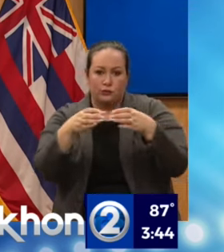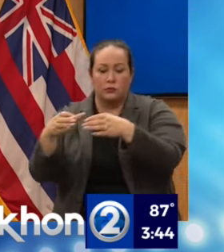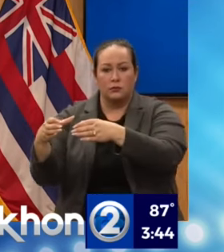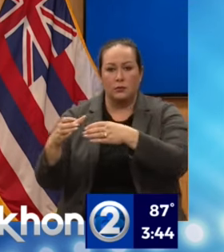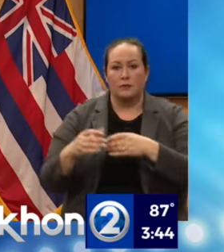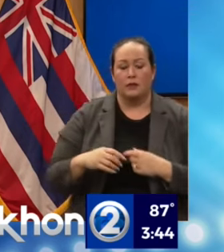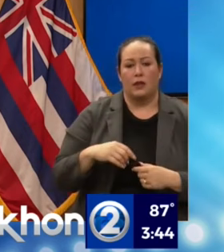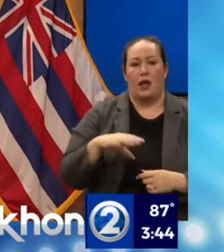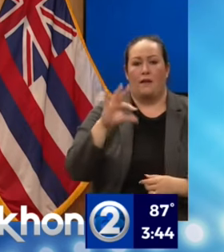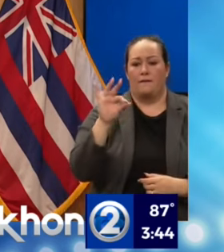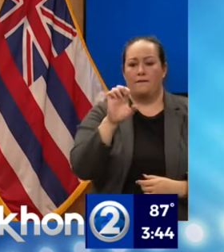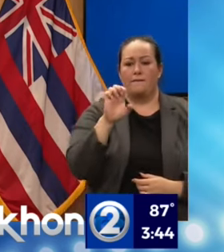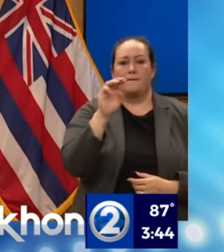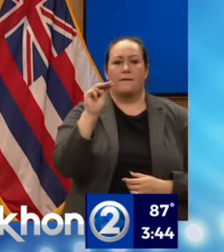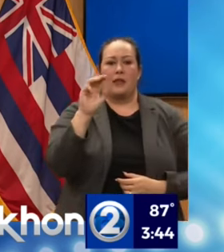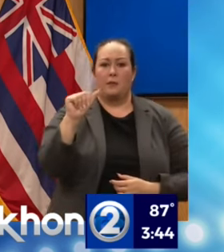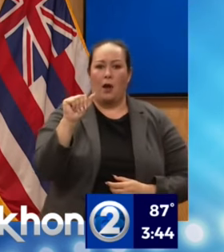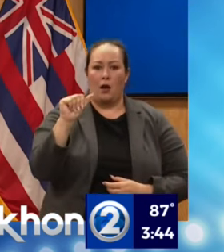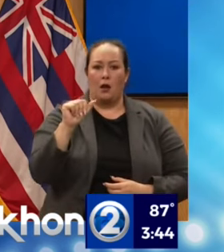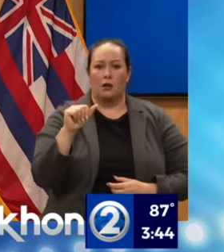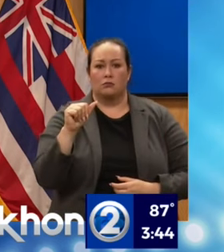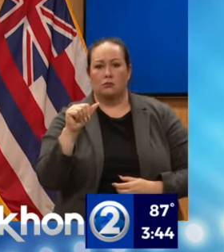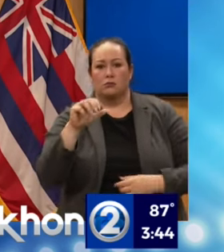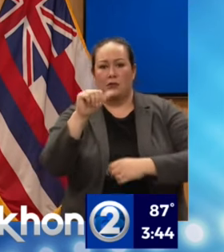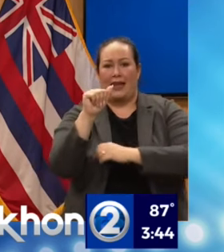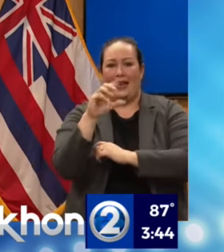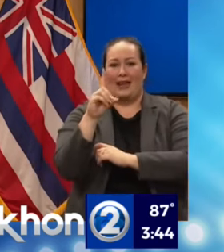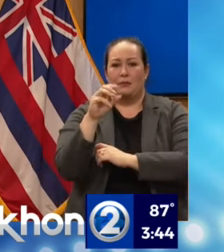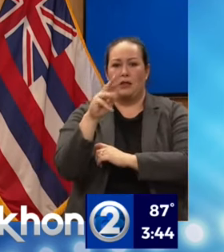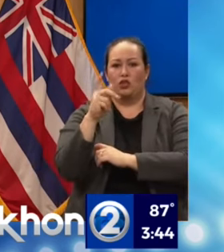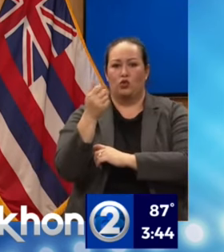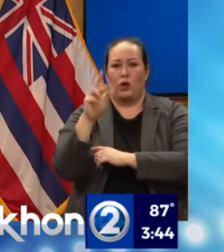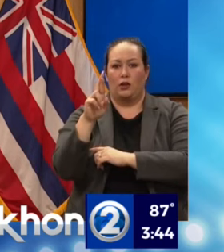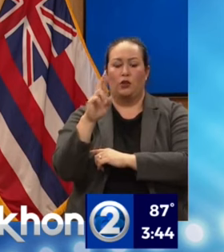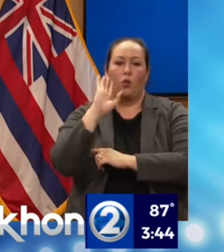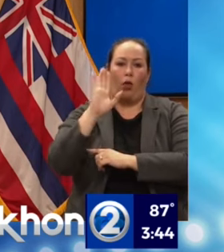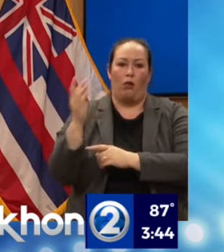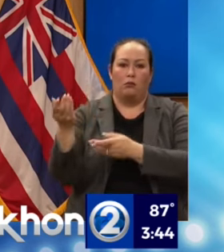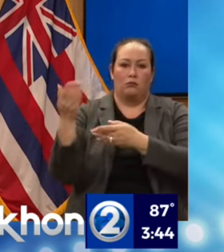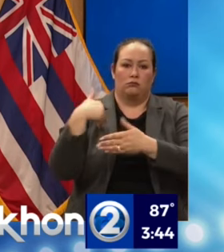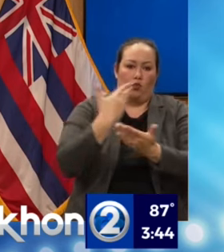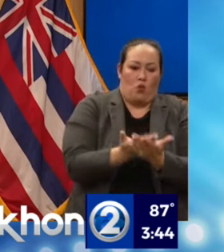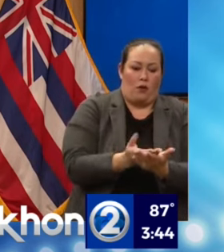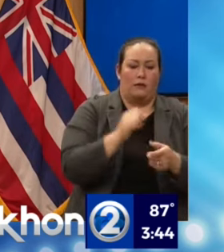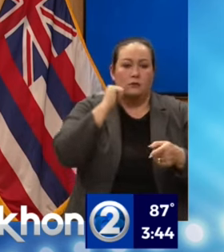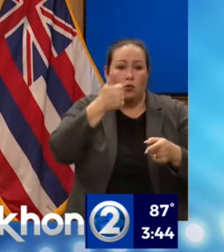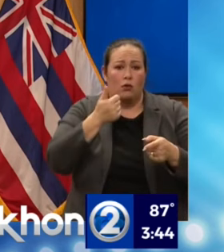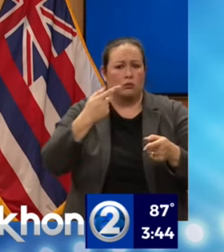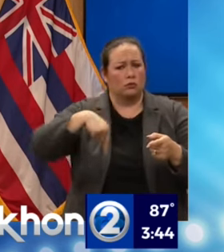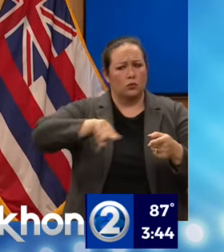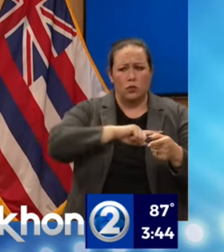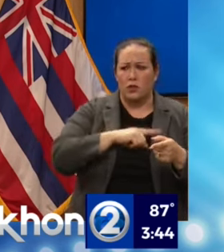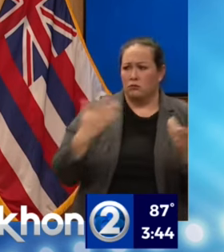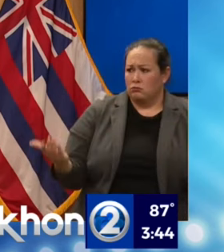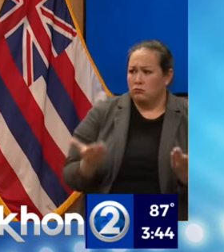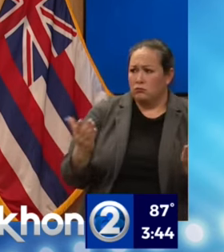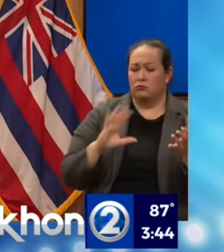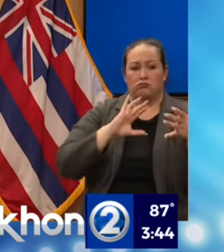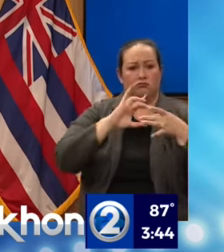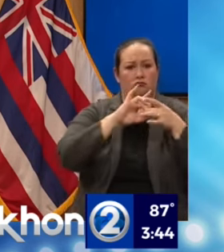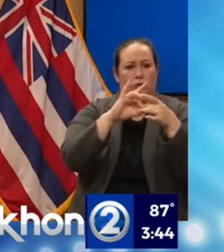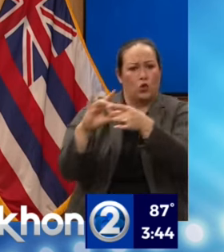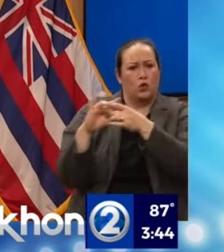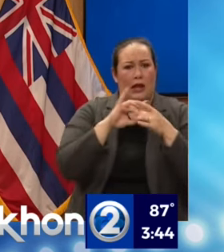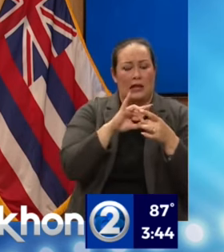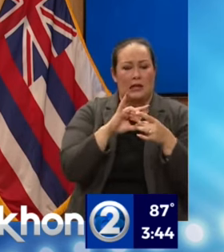Administrator, I think, arrives tomorrow evening. So we are united. We are not underestimating the task in front of